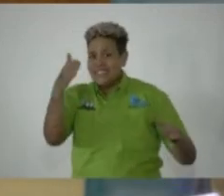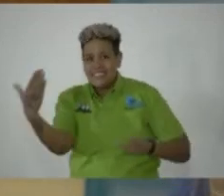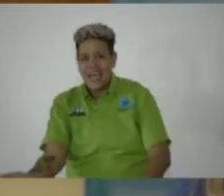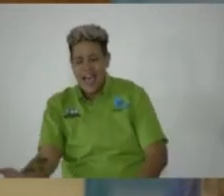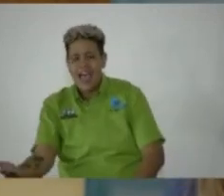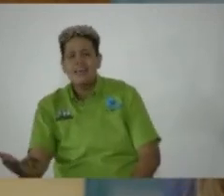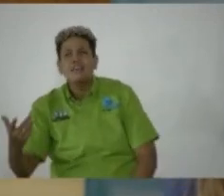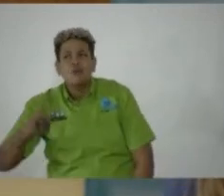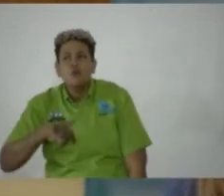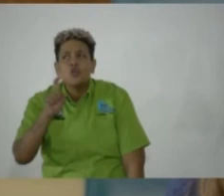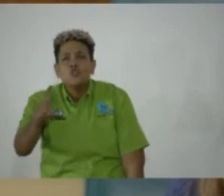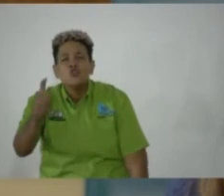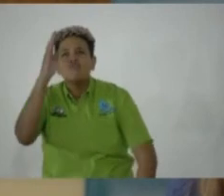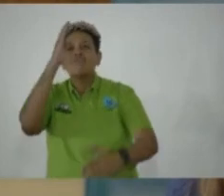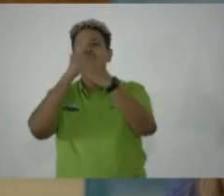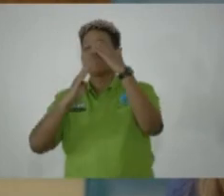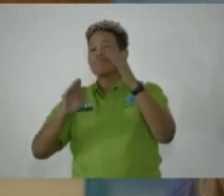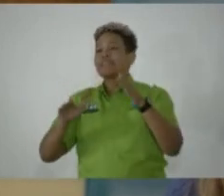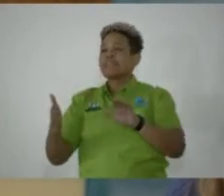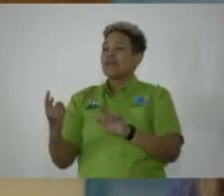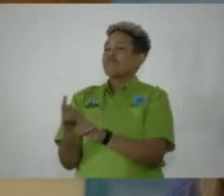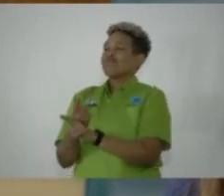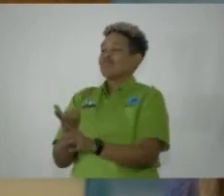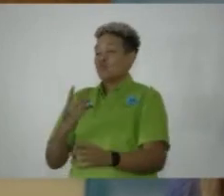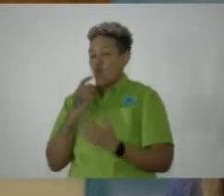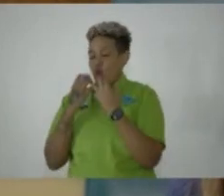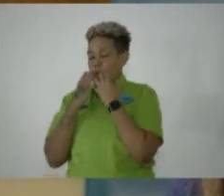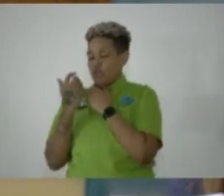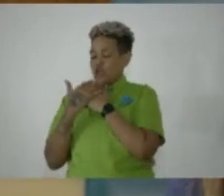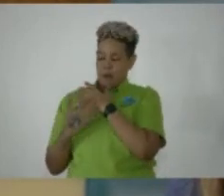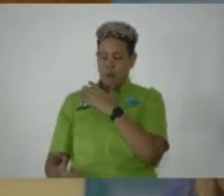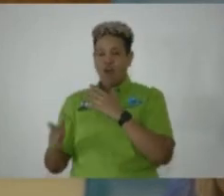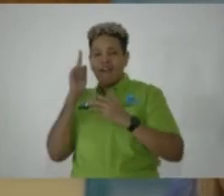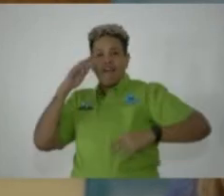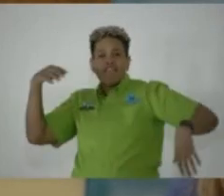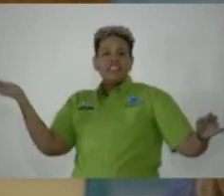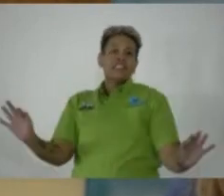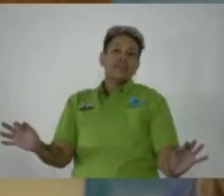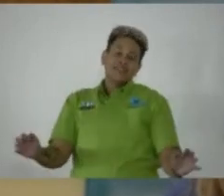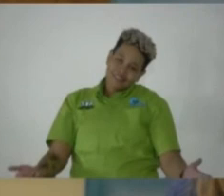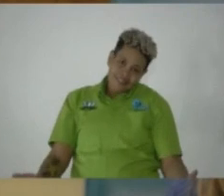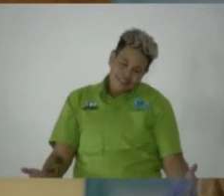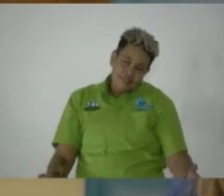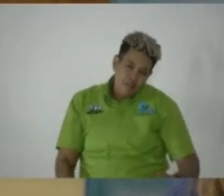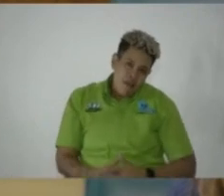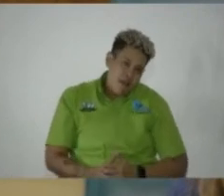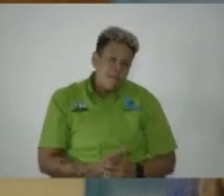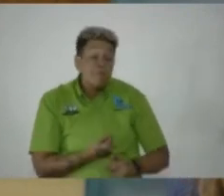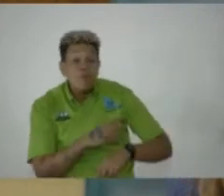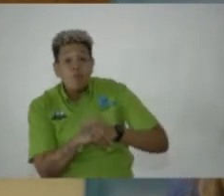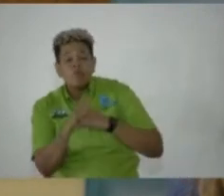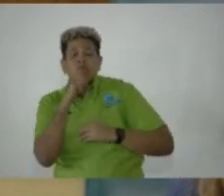if let us nobly die, so that our precious blood may not be shed in vain. Madam